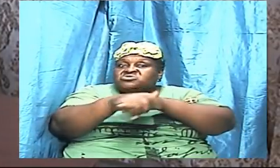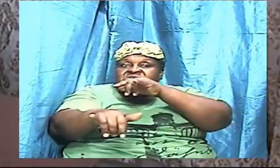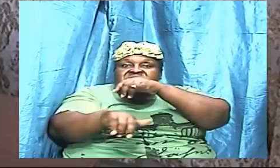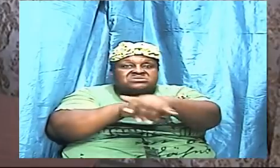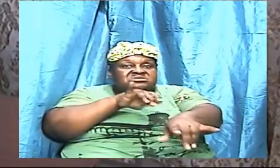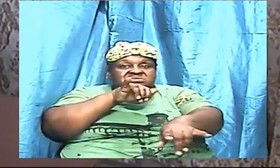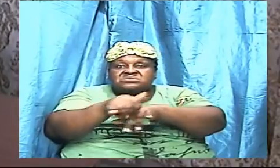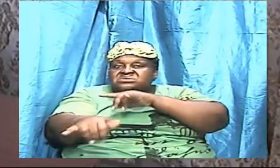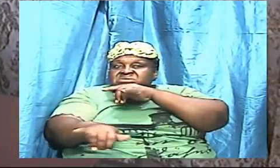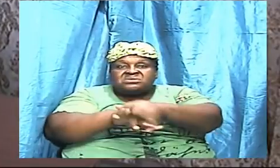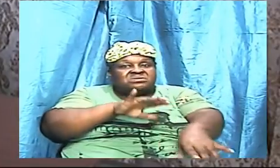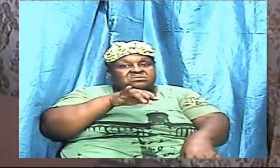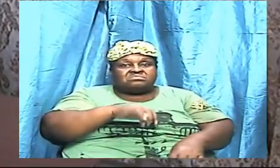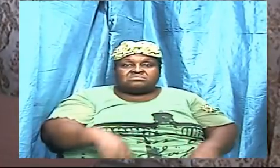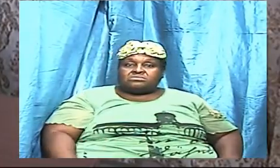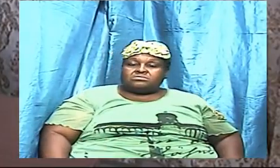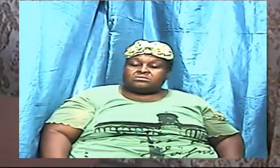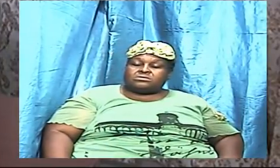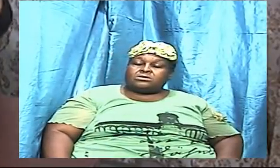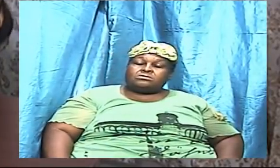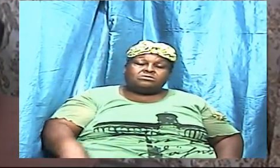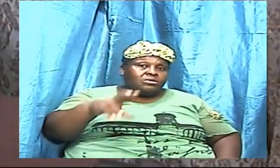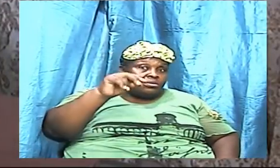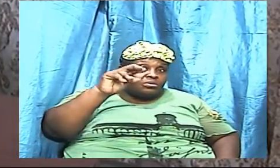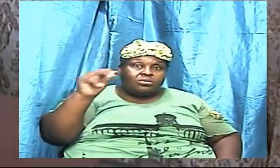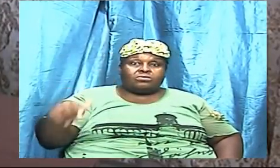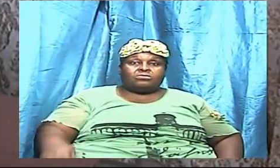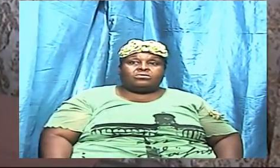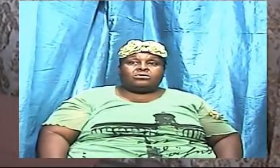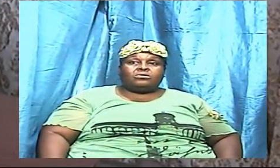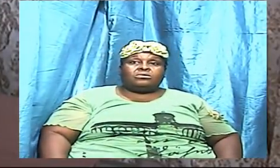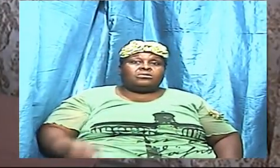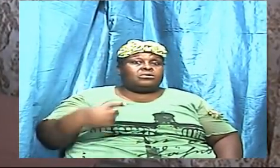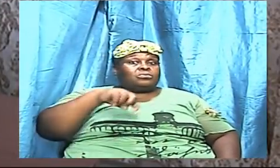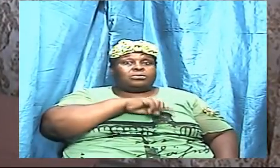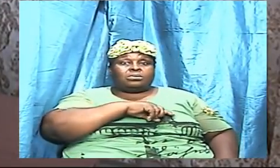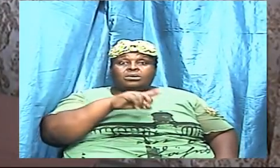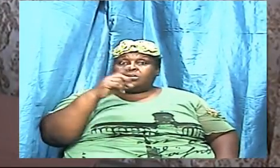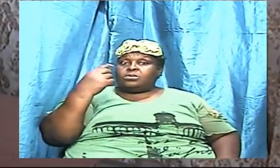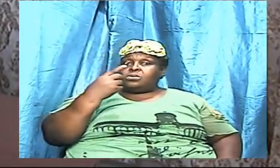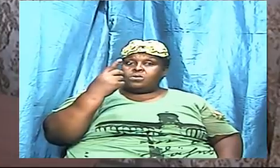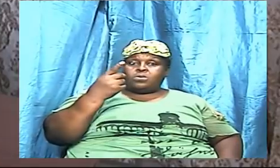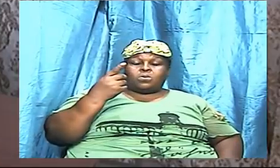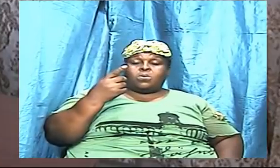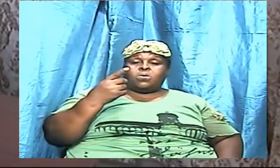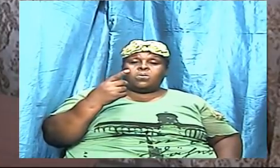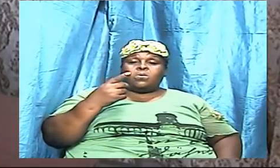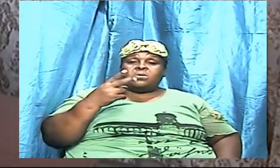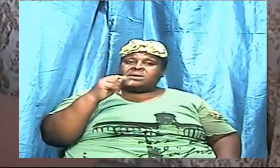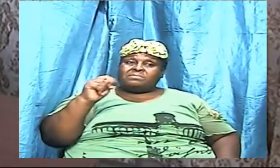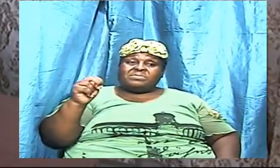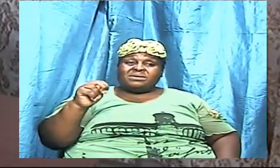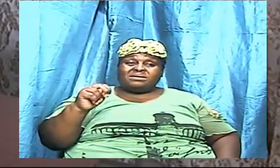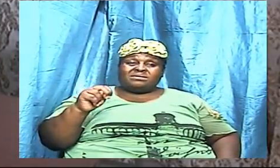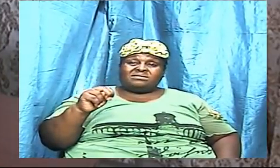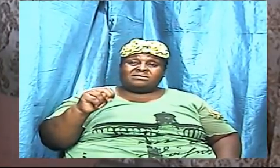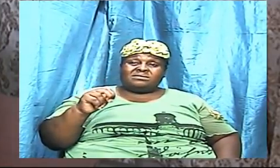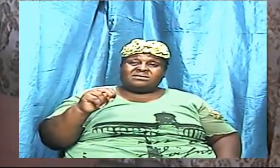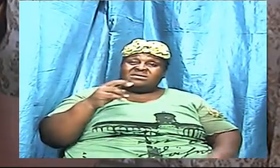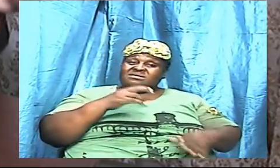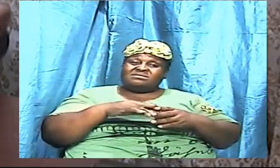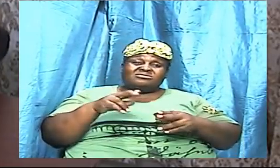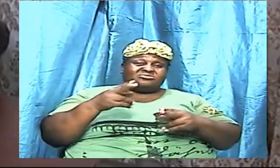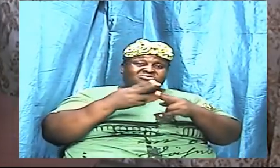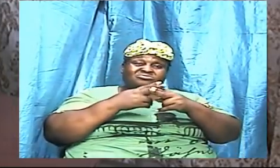we have only been on this scene of life some of us 50 odd years some 60